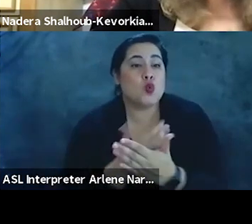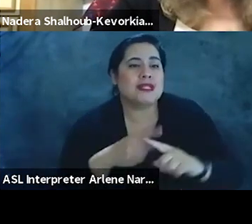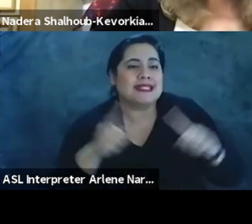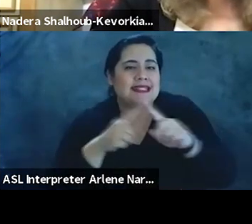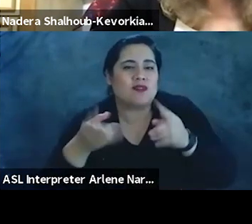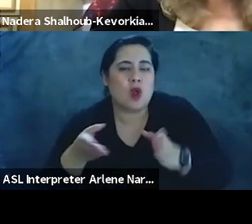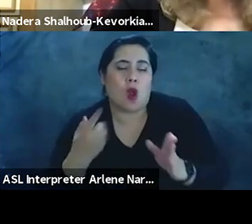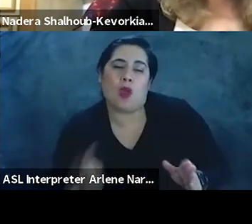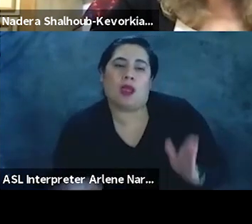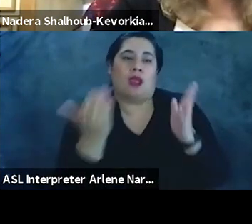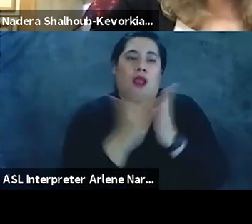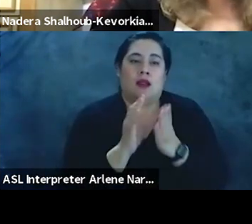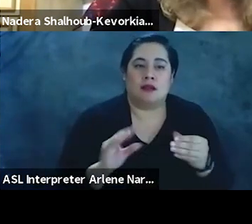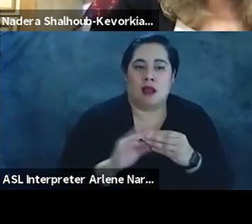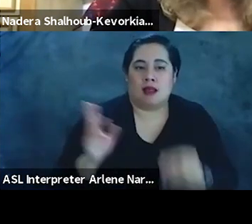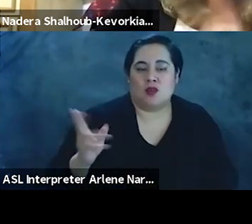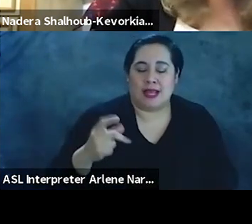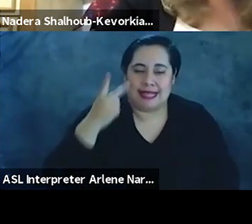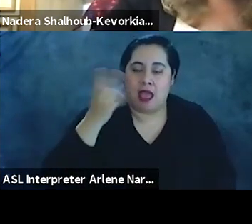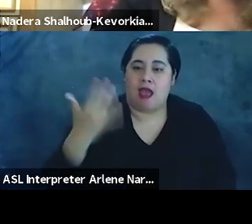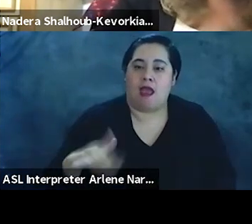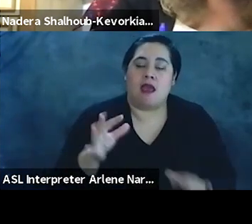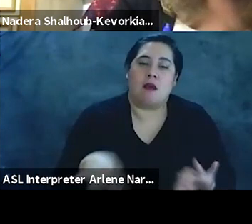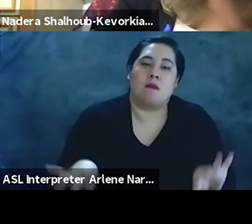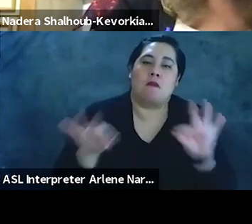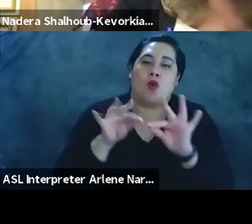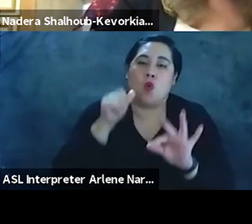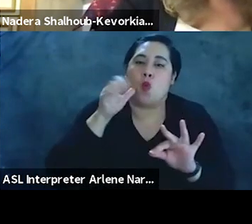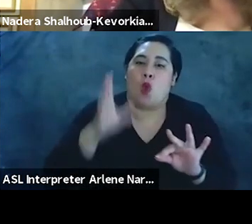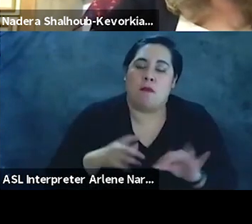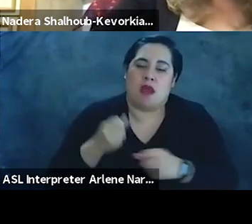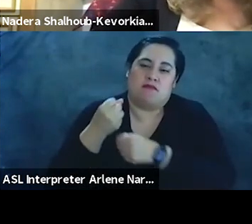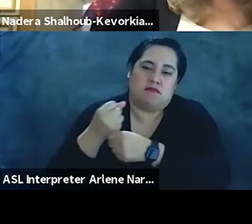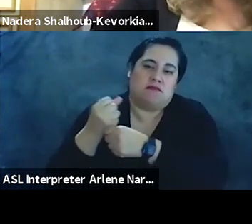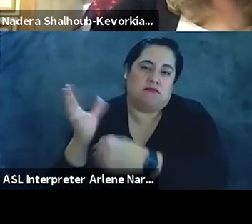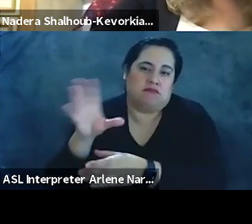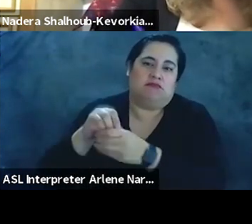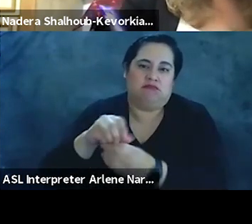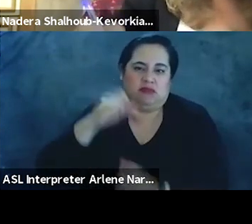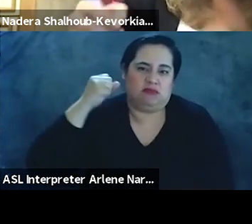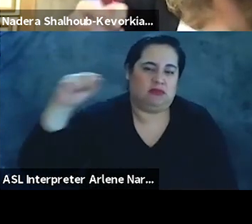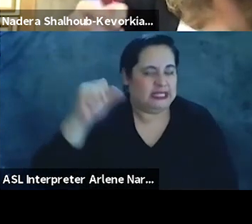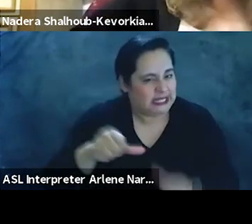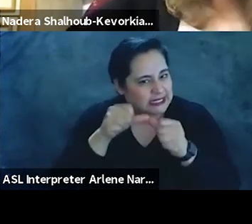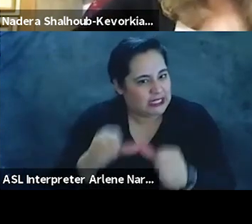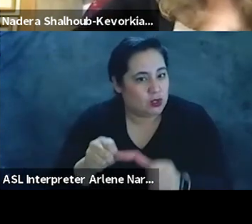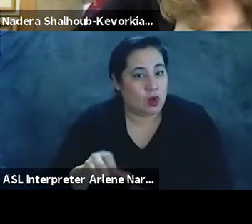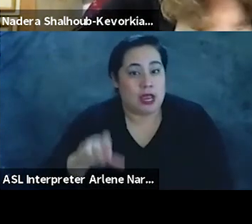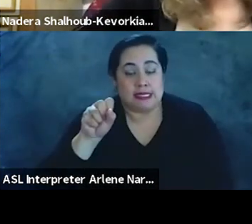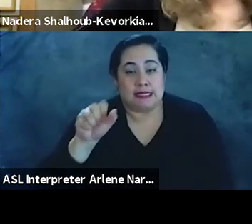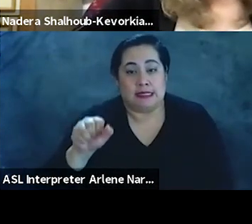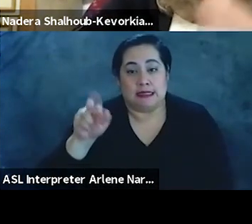that history, we can see the importance of women's mobilization, and that this continues to be the case. And Sari tells us that